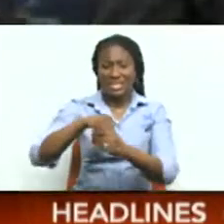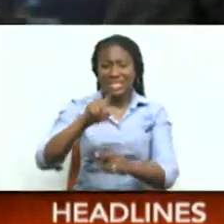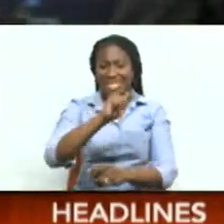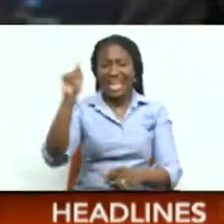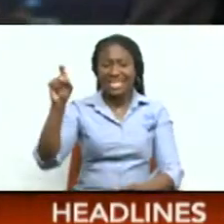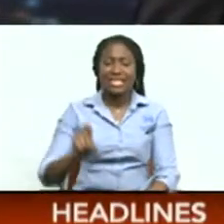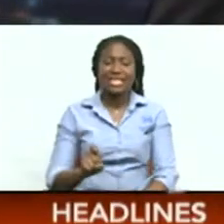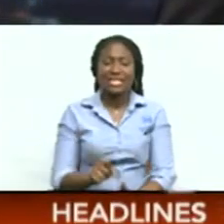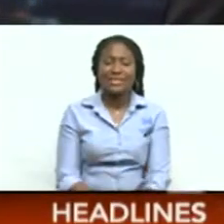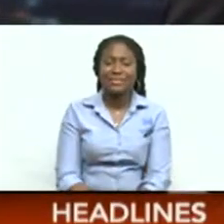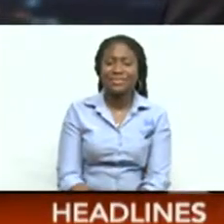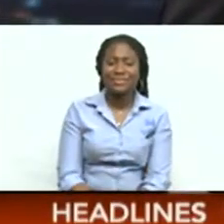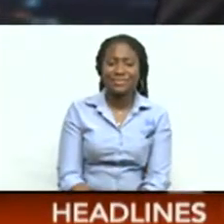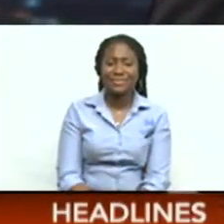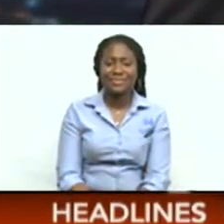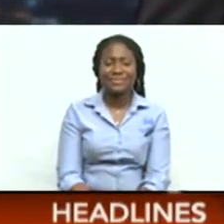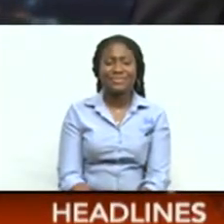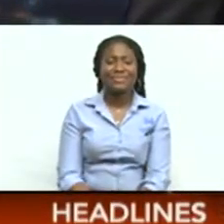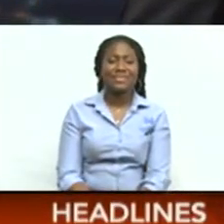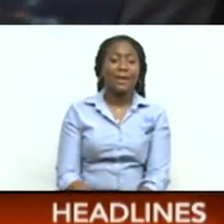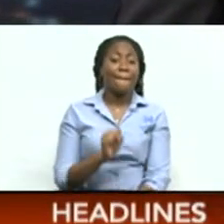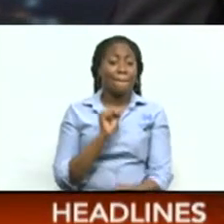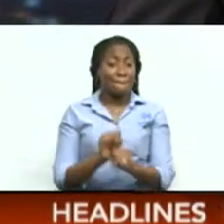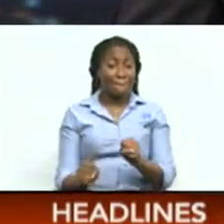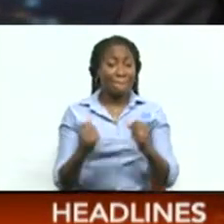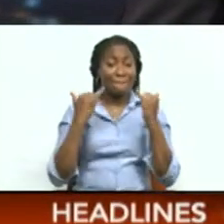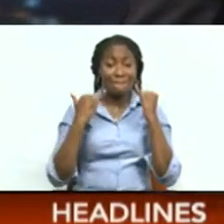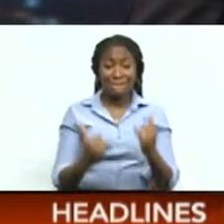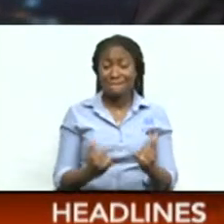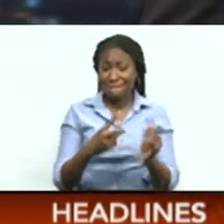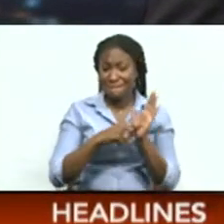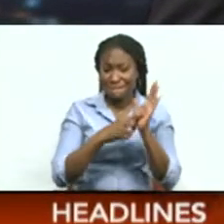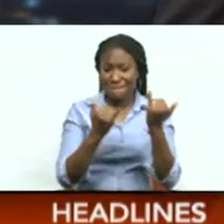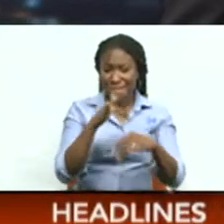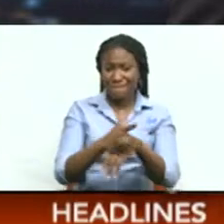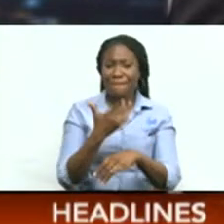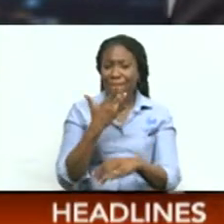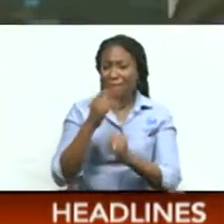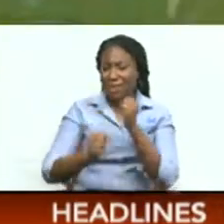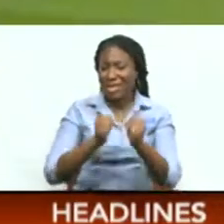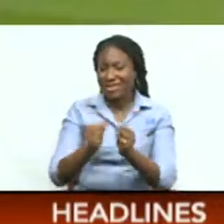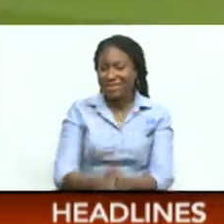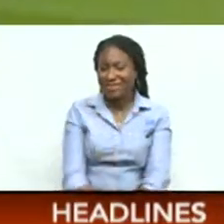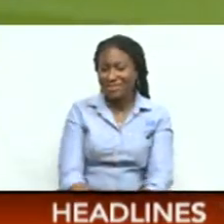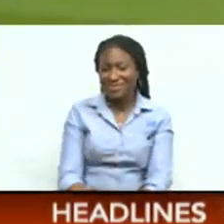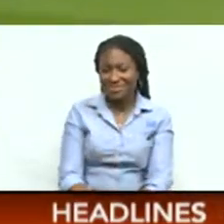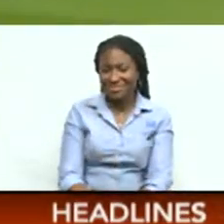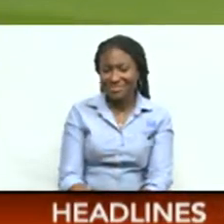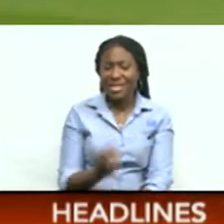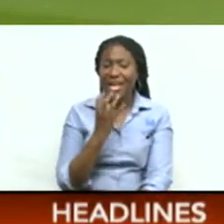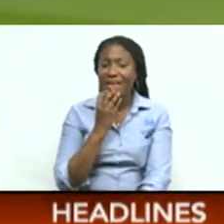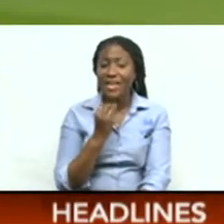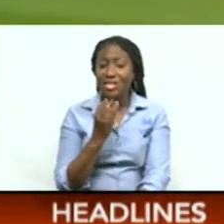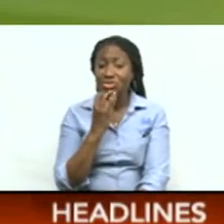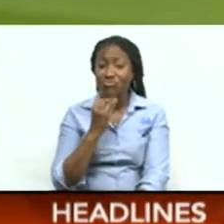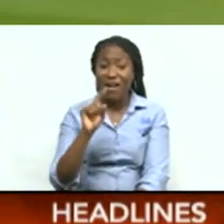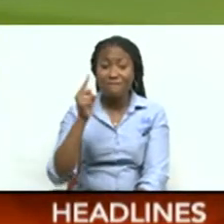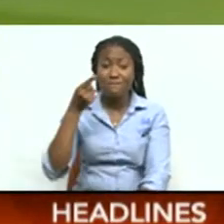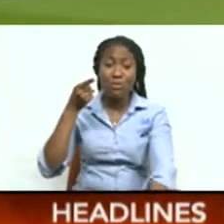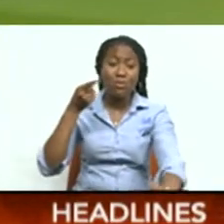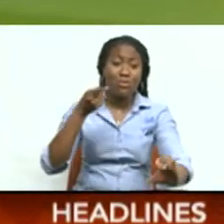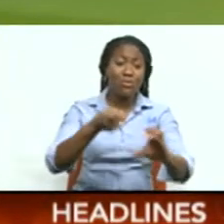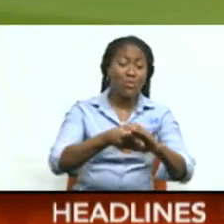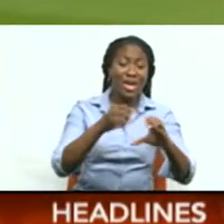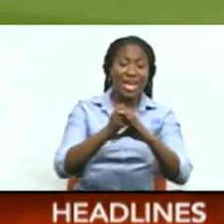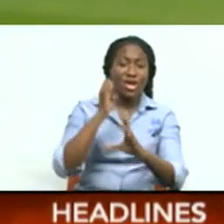Texas A surface to air scud features in tonight's Sport High Israel drew first blood in their Euro